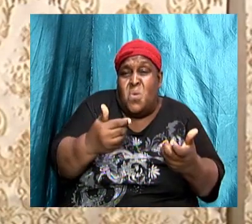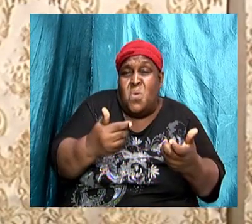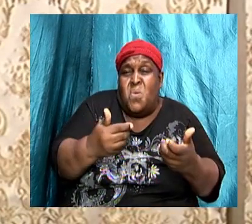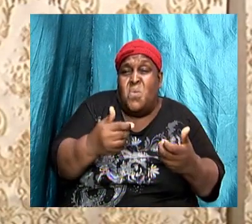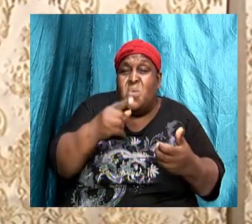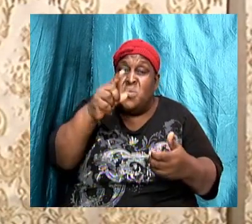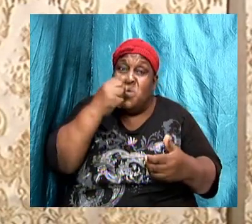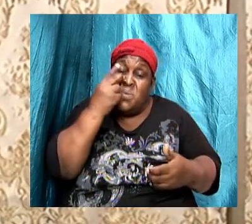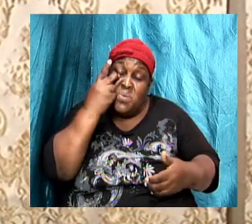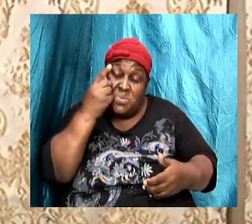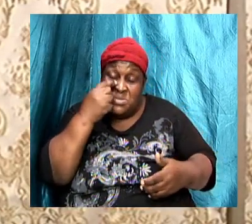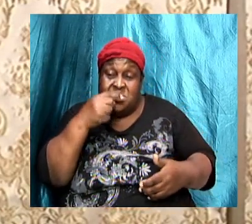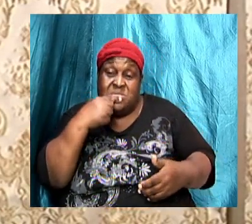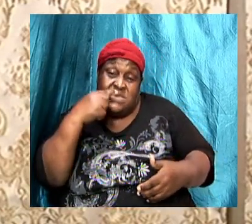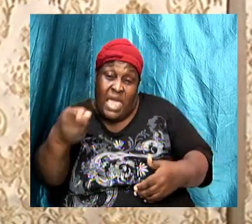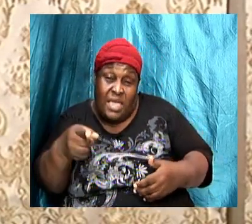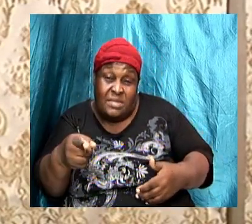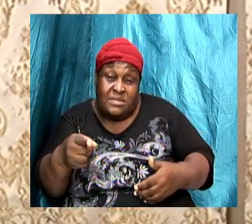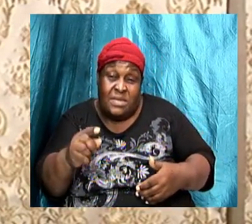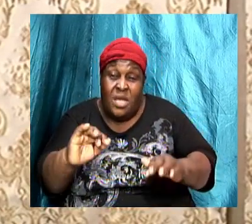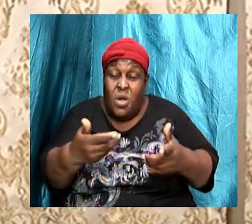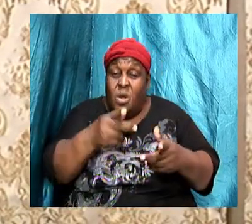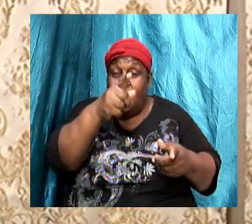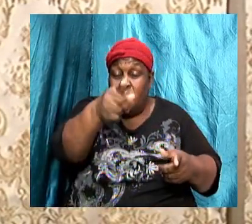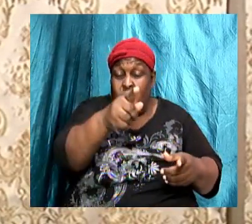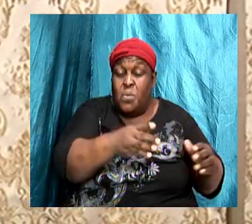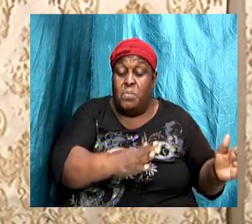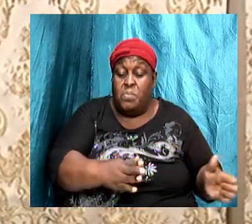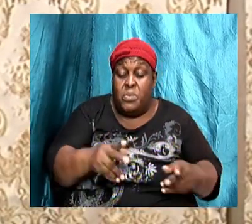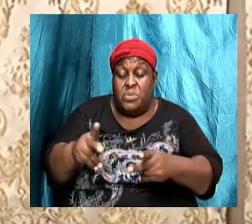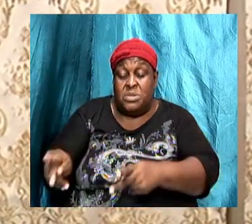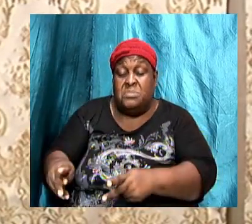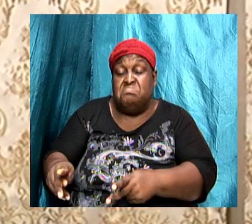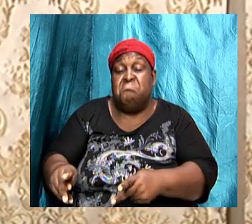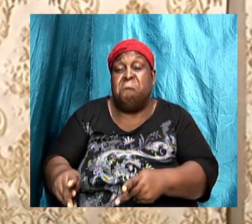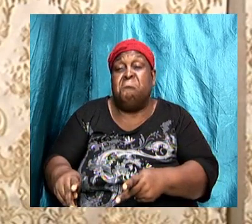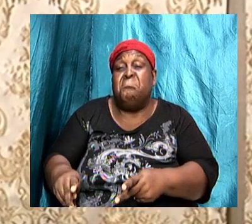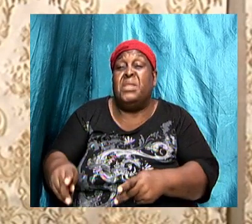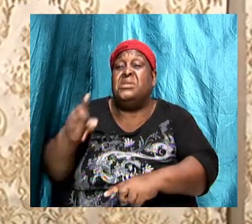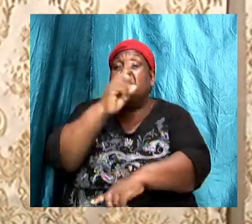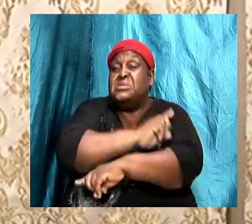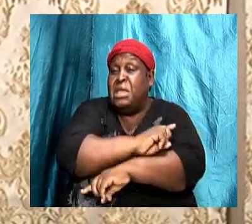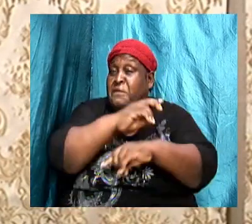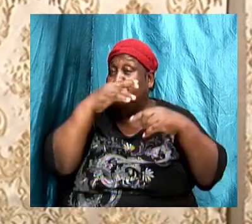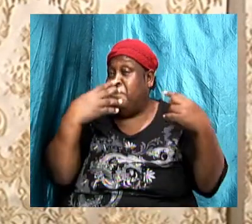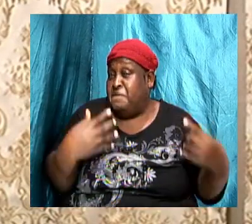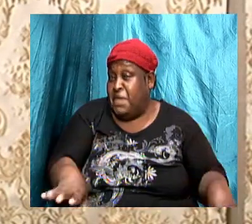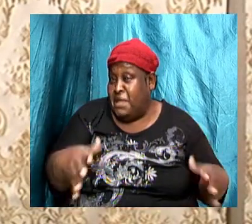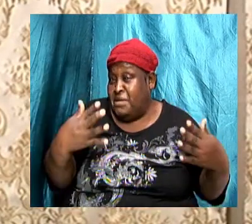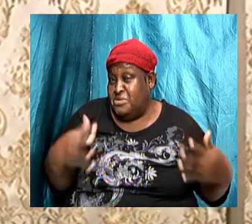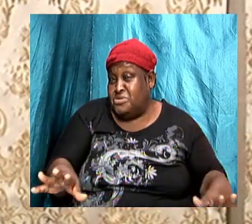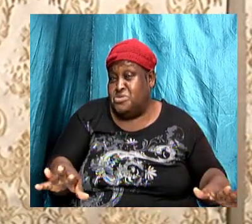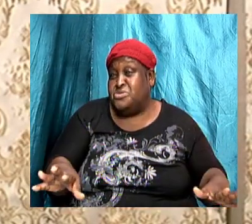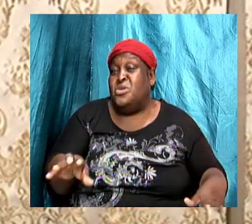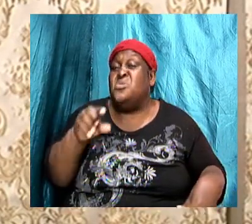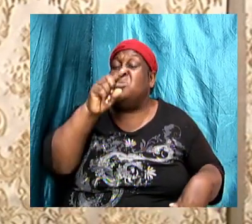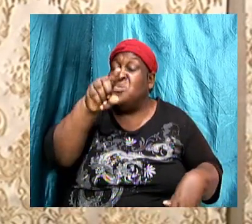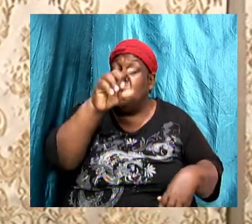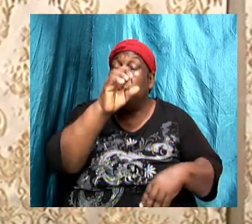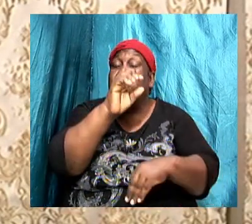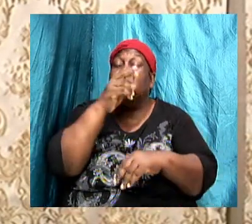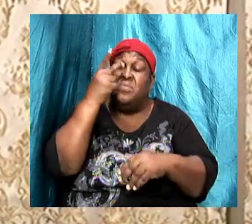no matter how we put it, at the end of the day, however you view the church,